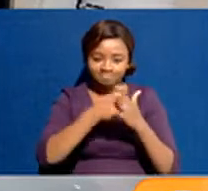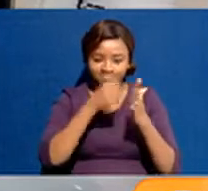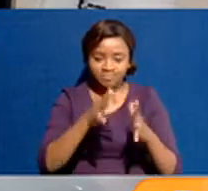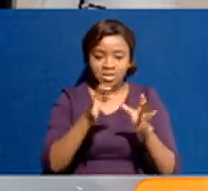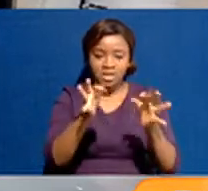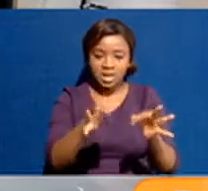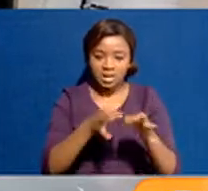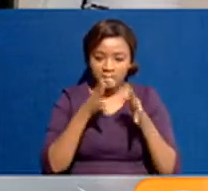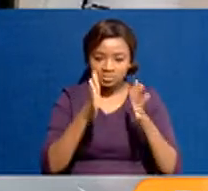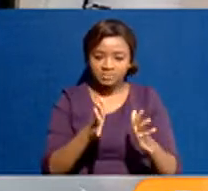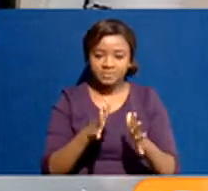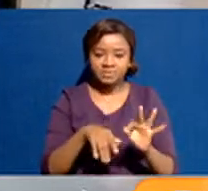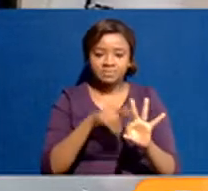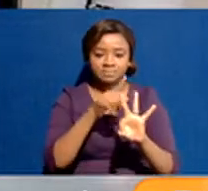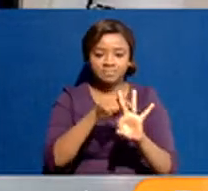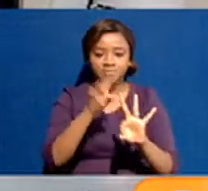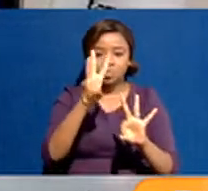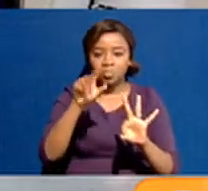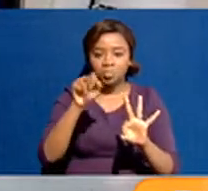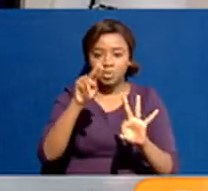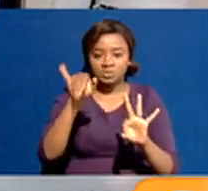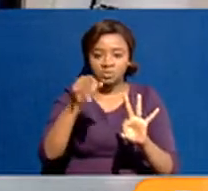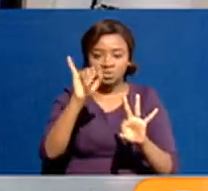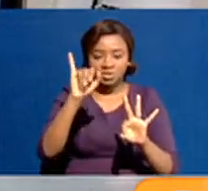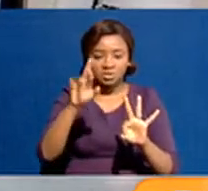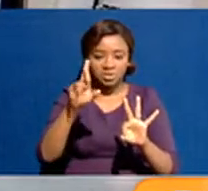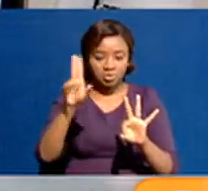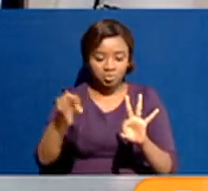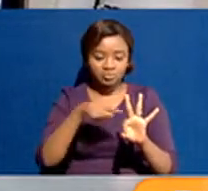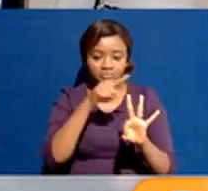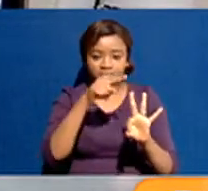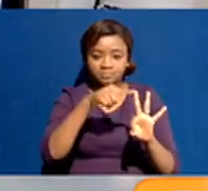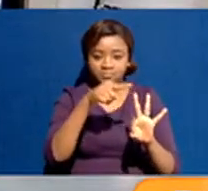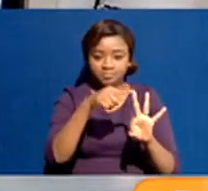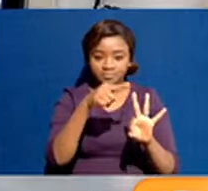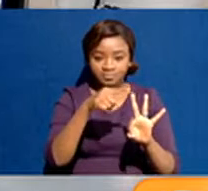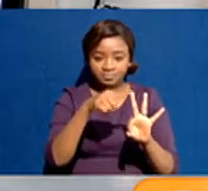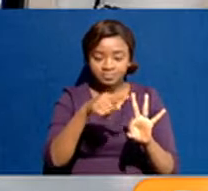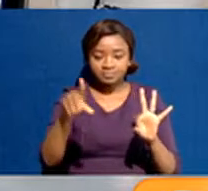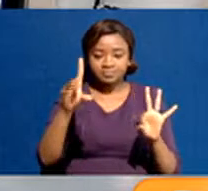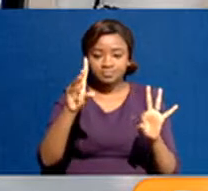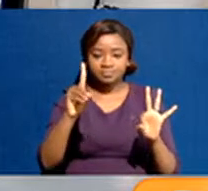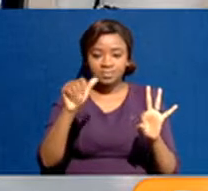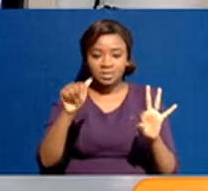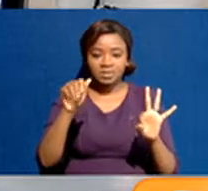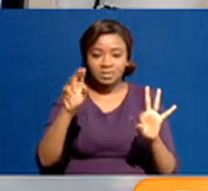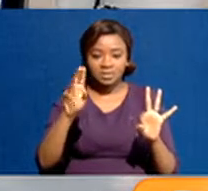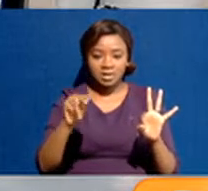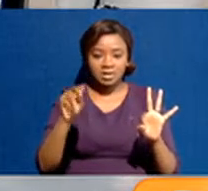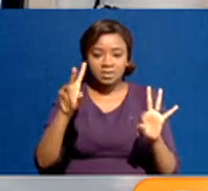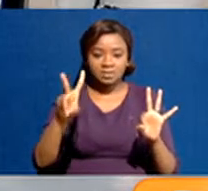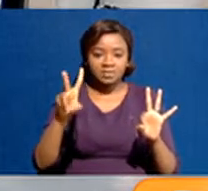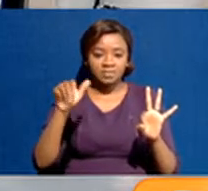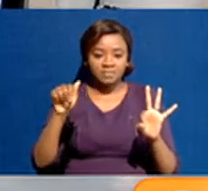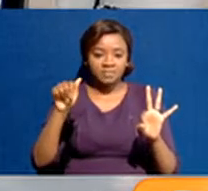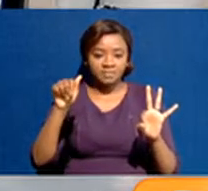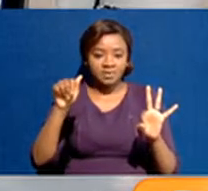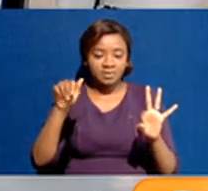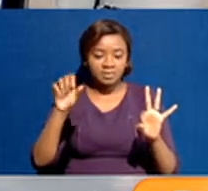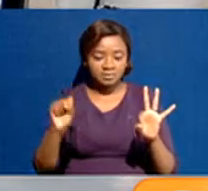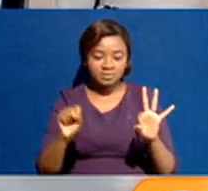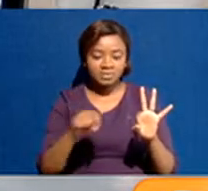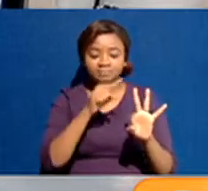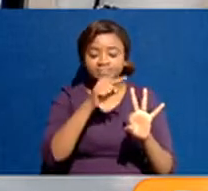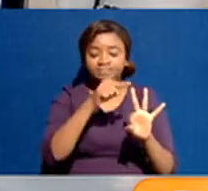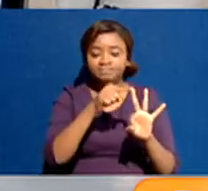advocate. Wenziro Gikonyo, welcome to the program as well. Pleasure to be here. And Danvers Makore, who's a commissioner with the NCIC, welcome to the program as